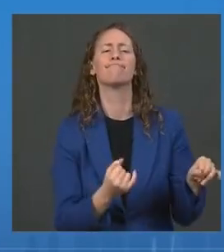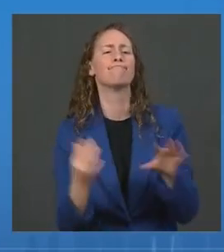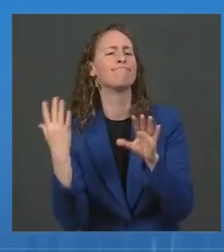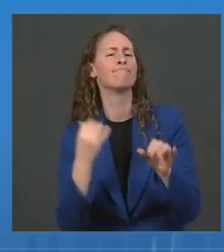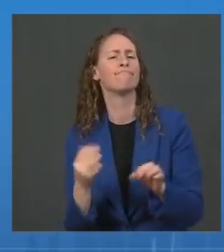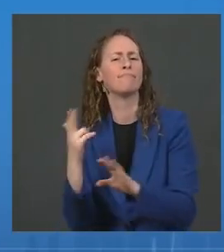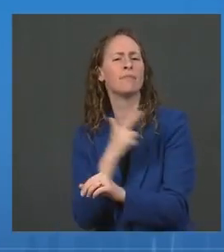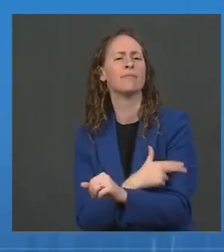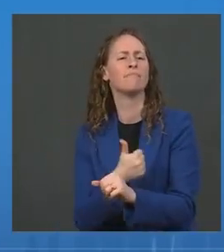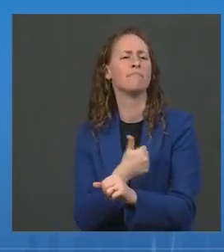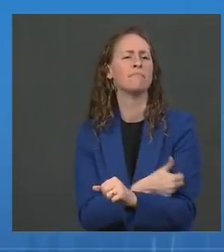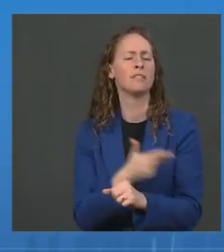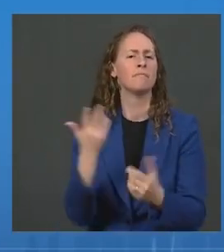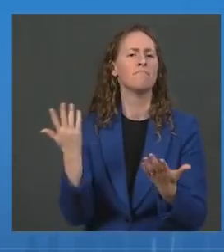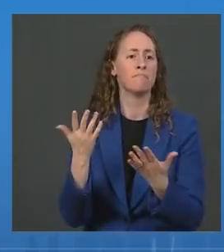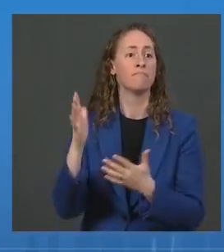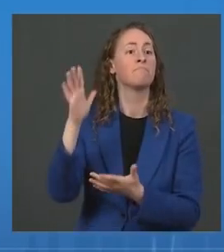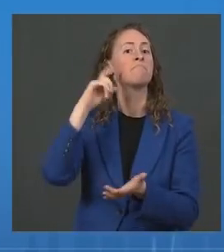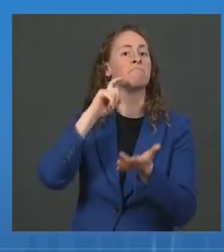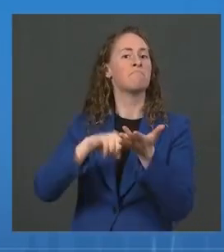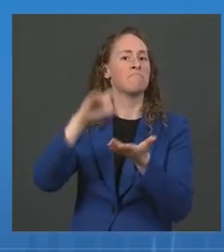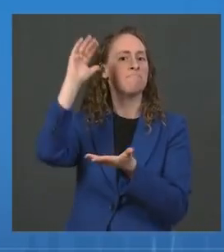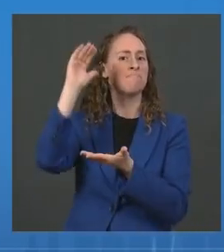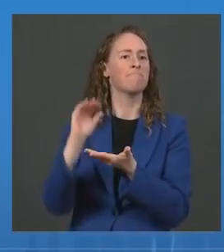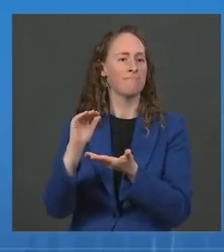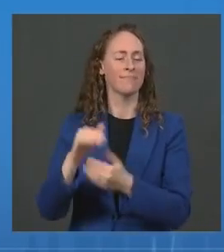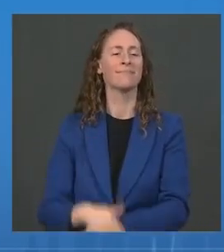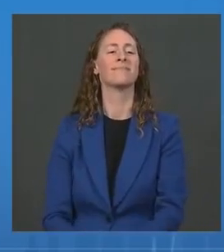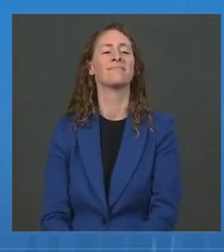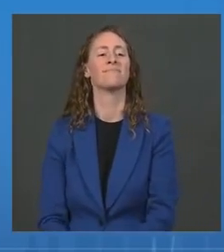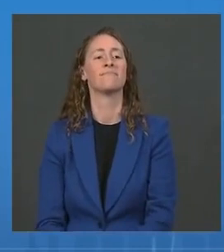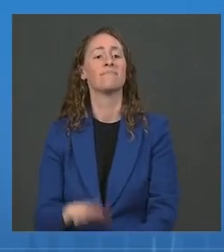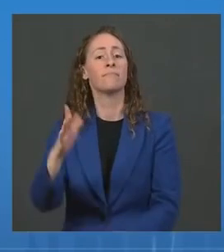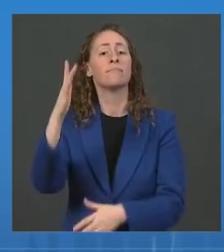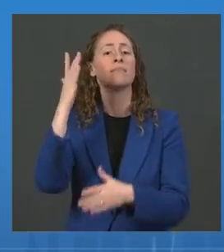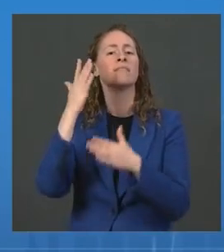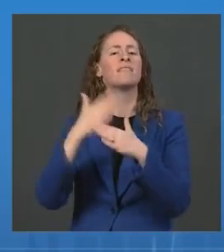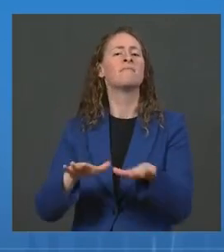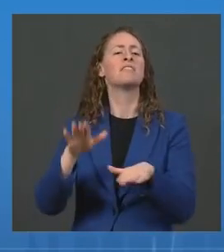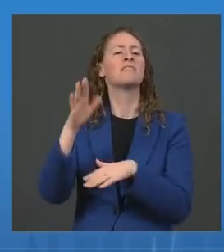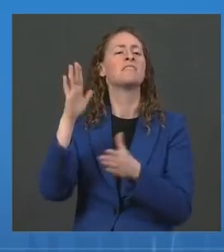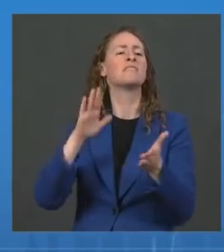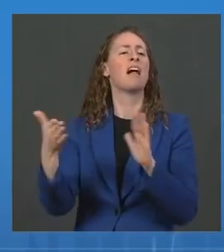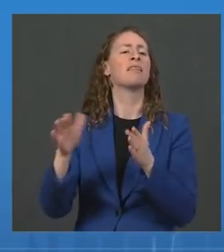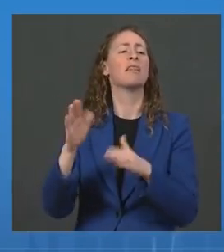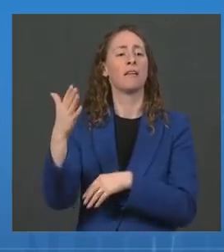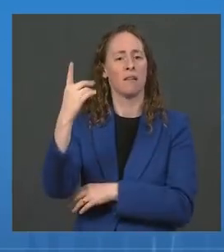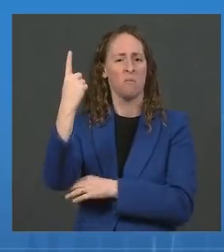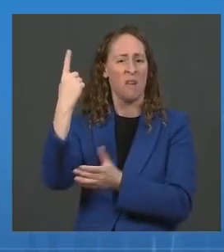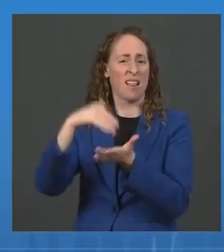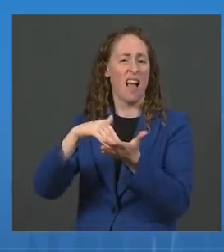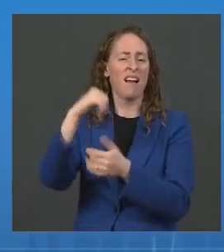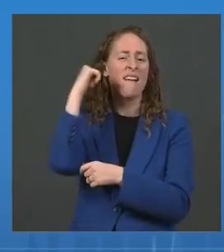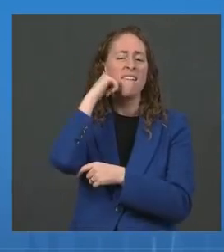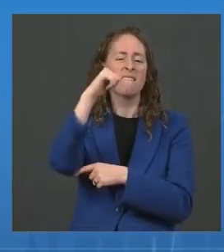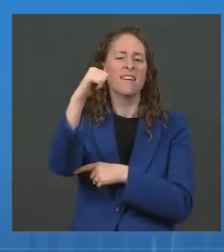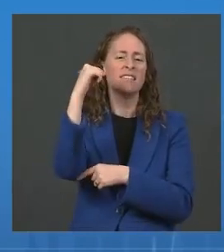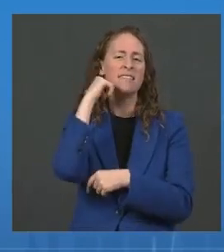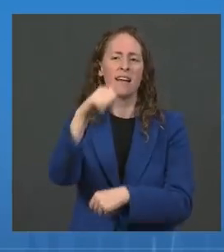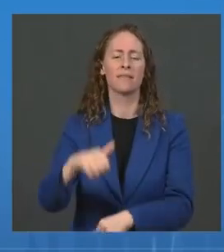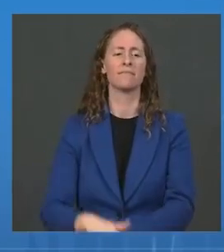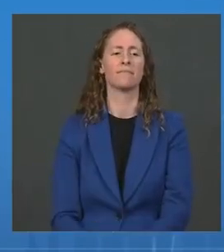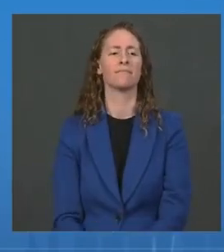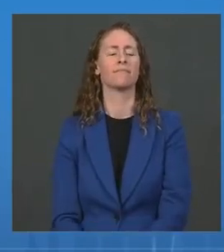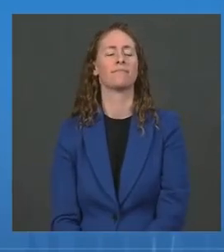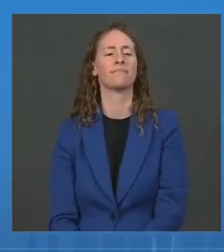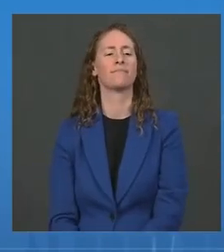Our seven-day average of daily deaths continues at over 1,000 per day. As the President said yesterday, we are